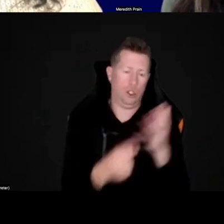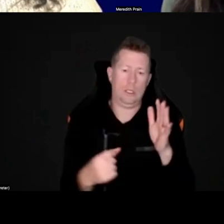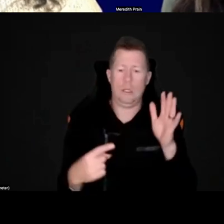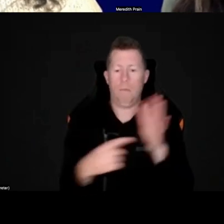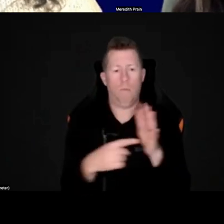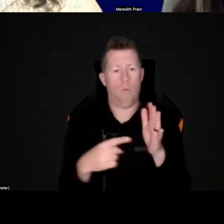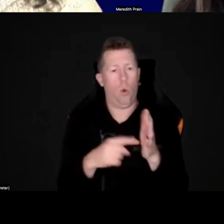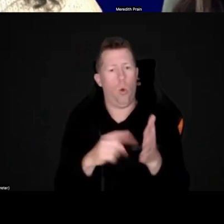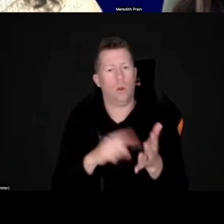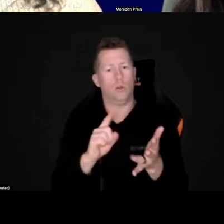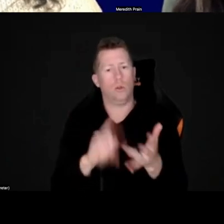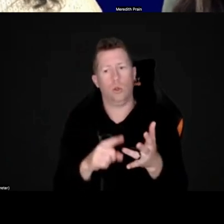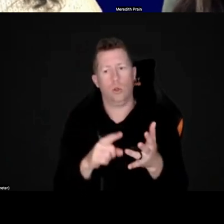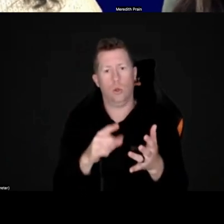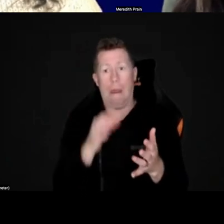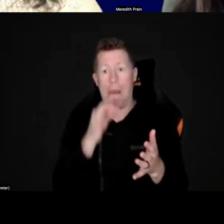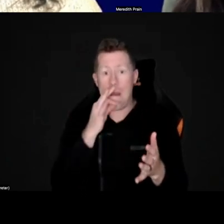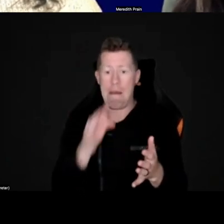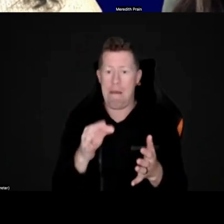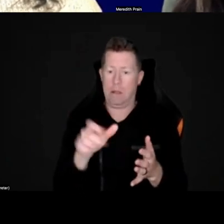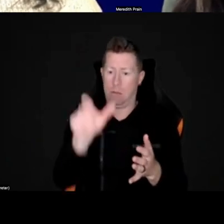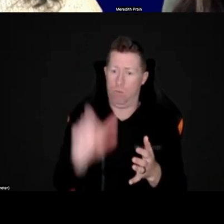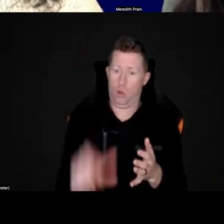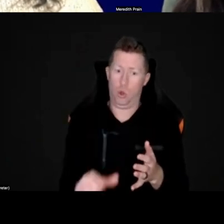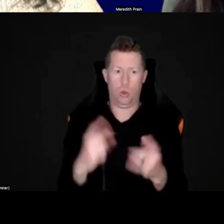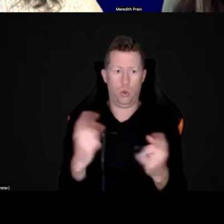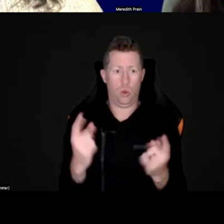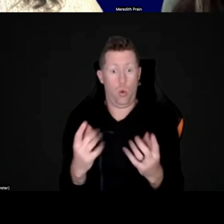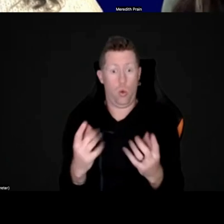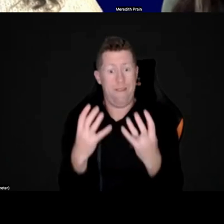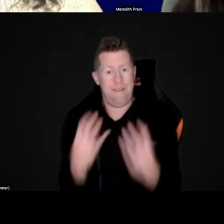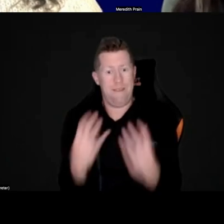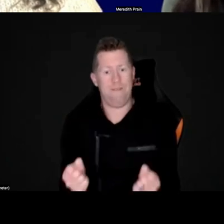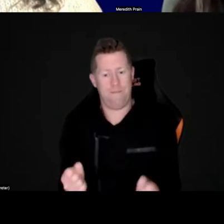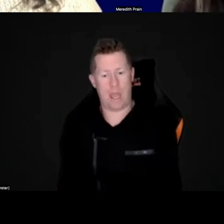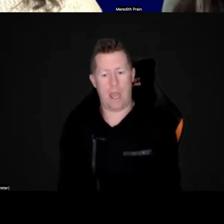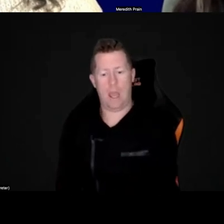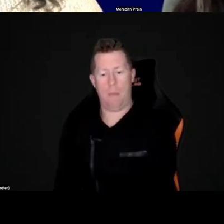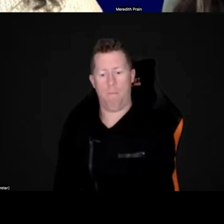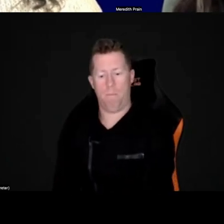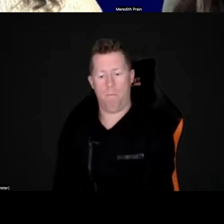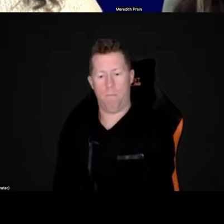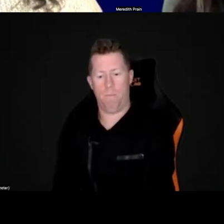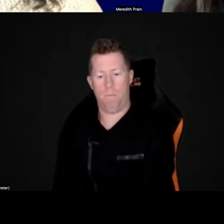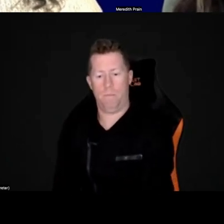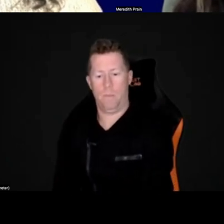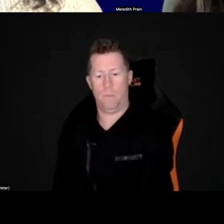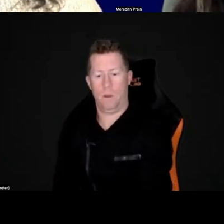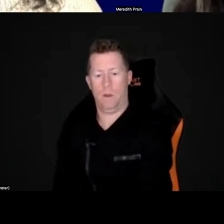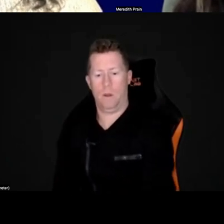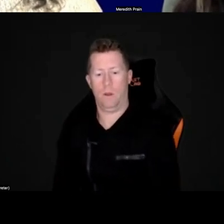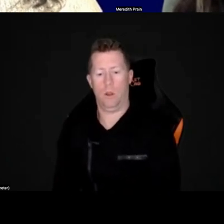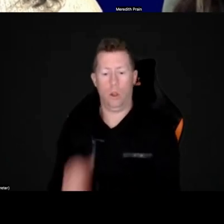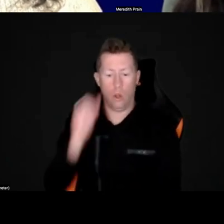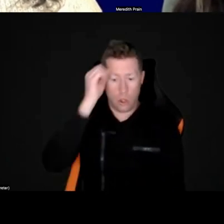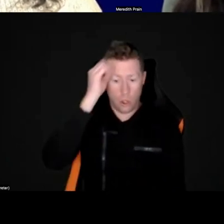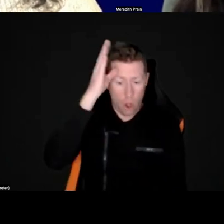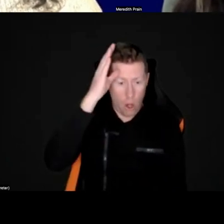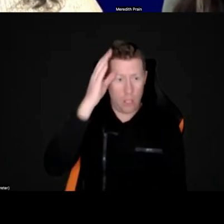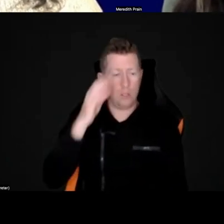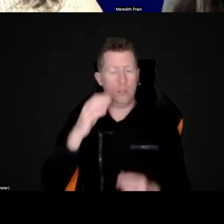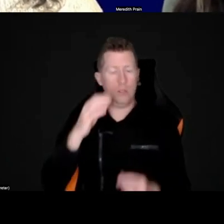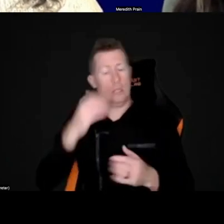you ask someone that's got, um, knowledge and experience with working with